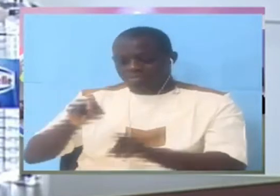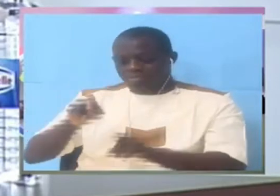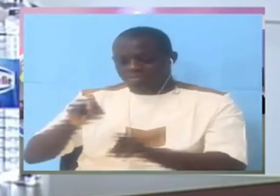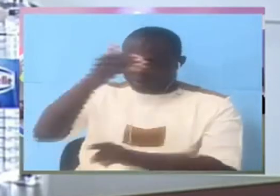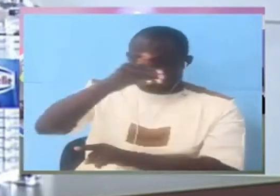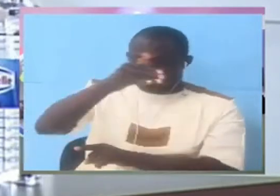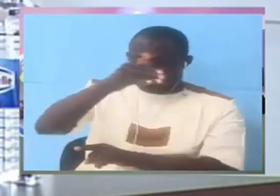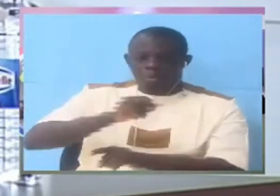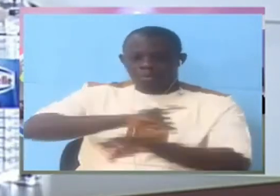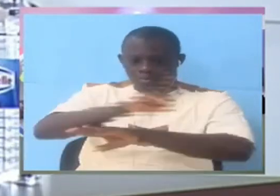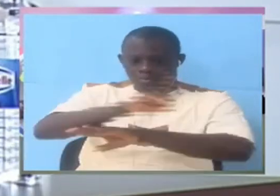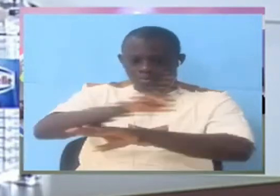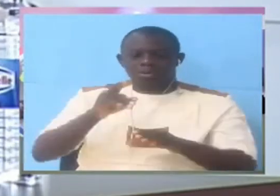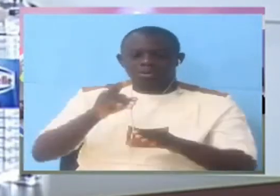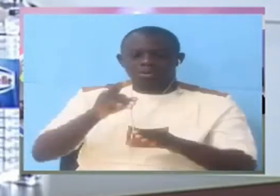in mandinka he said